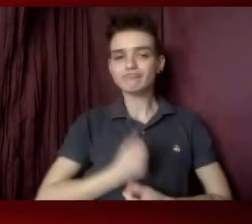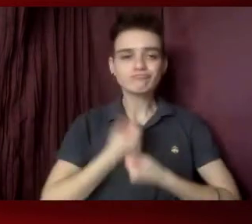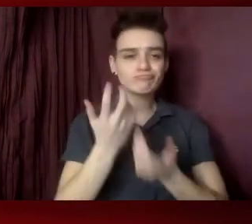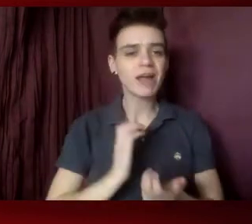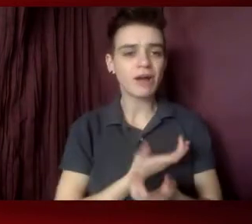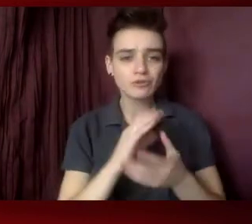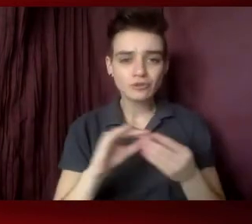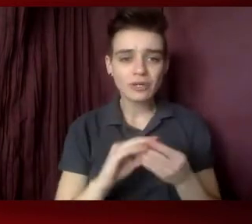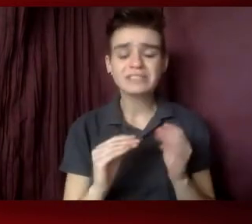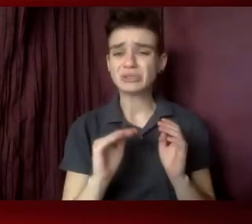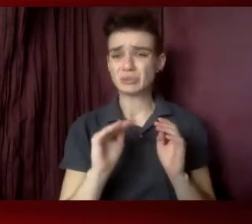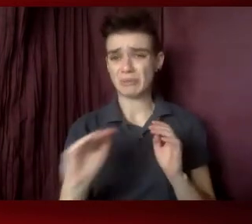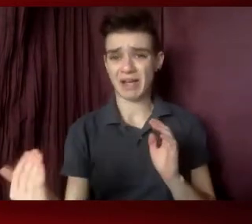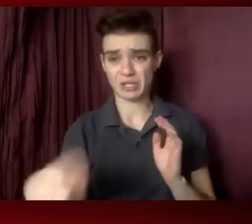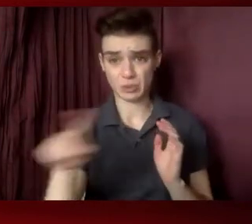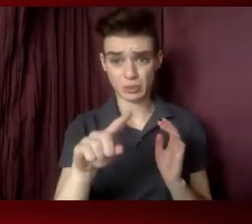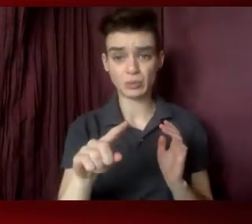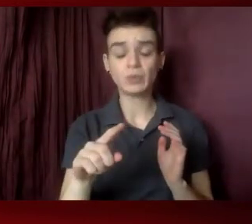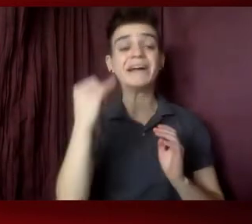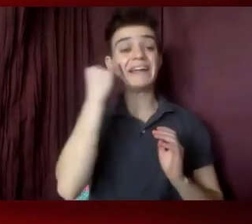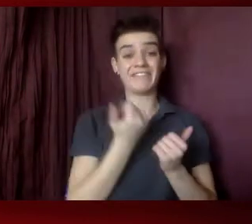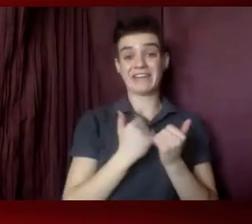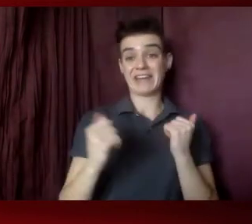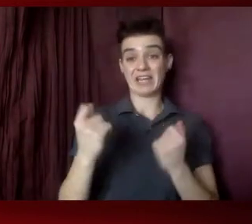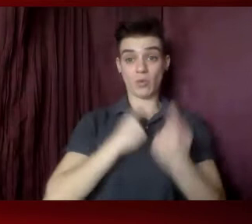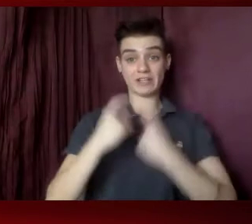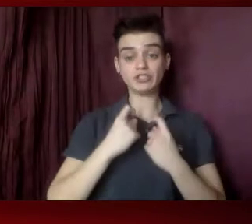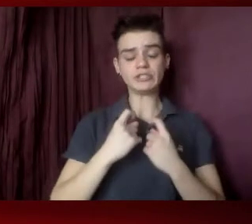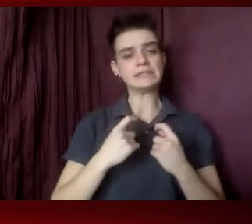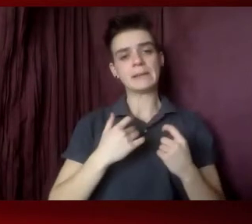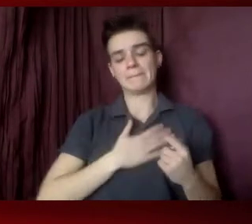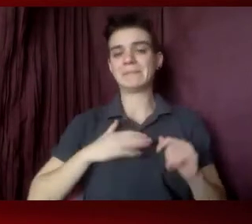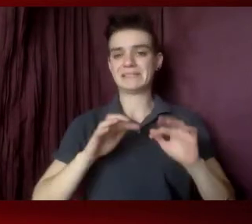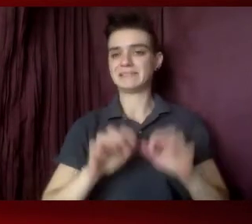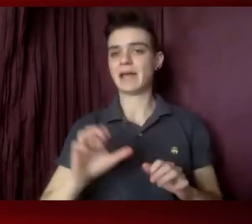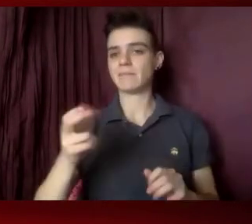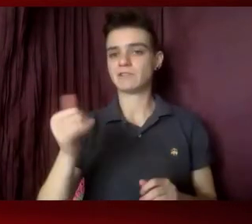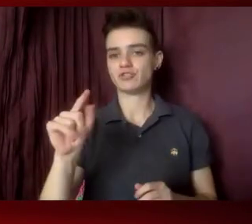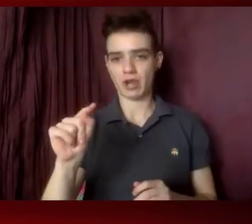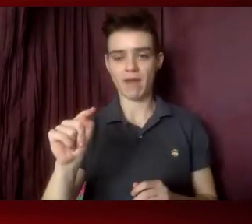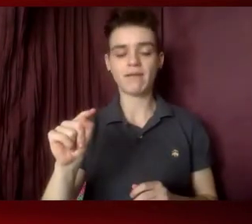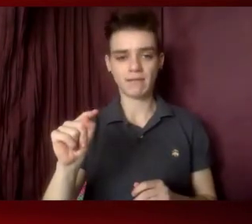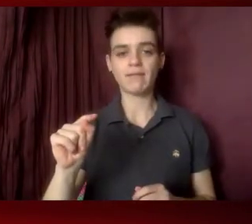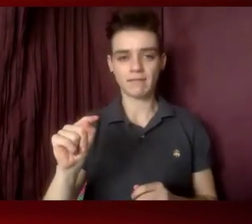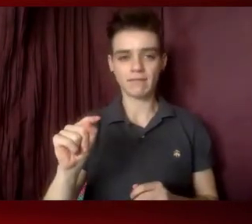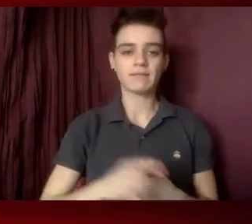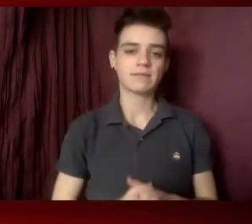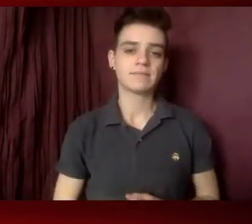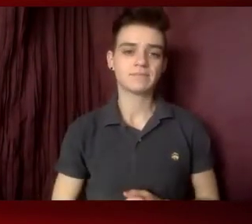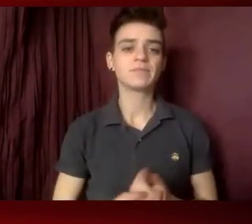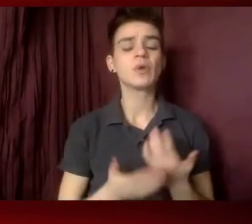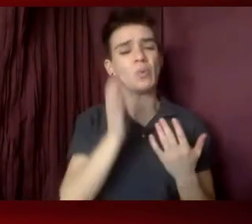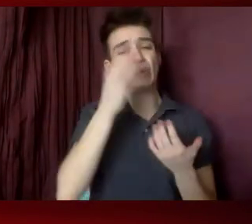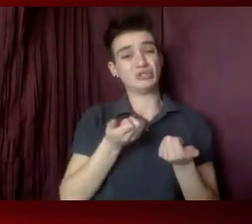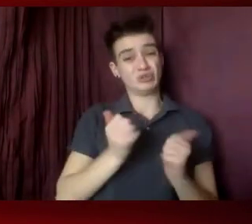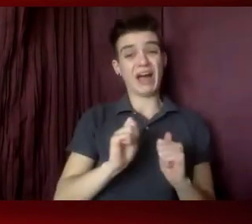everyone, if you have questions for us, please put them in the Q&A, and we'll try to allow time to answer